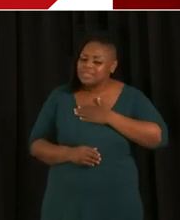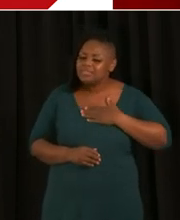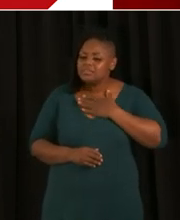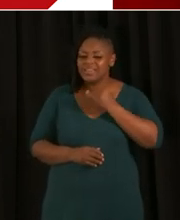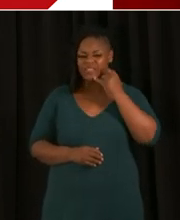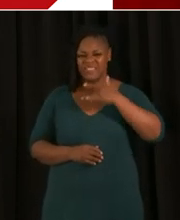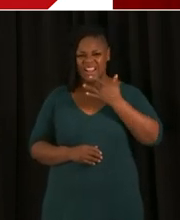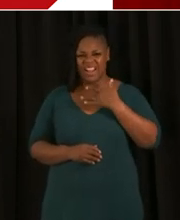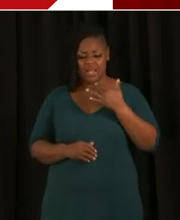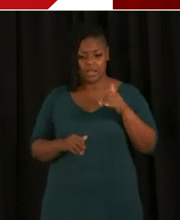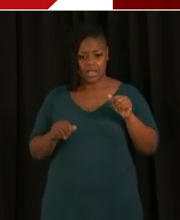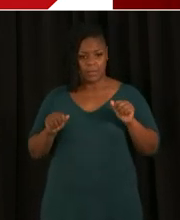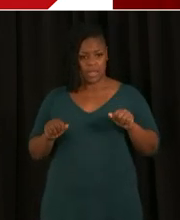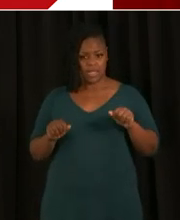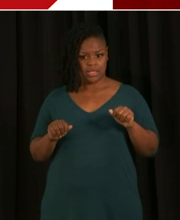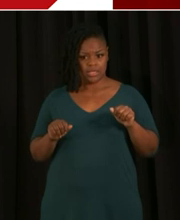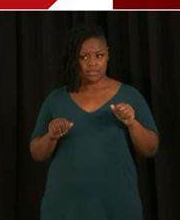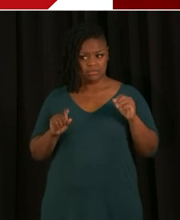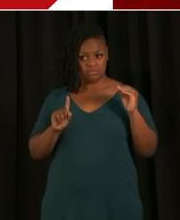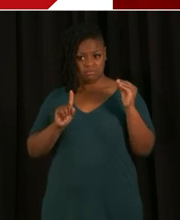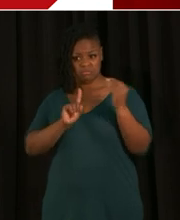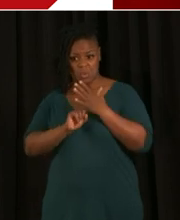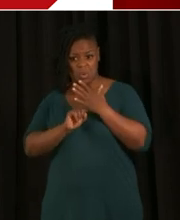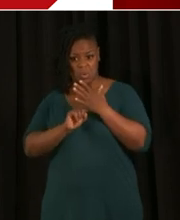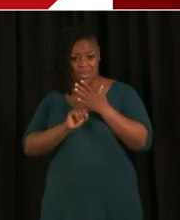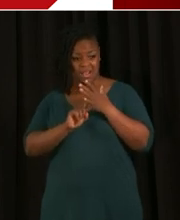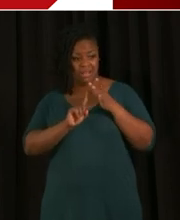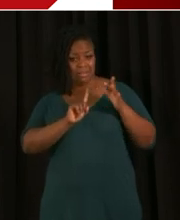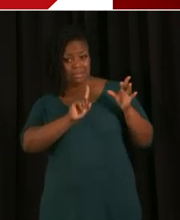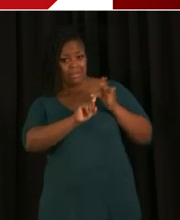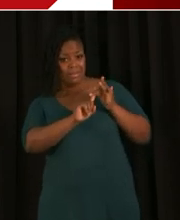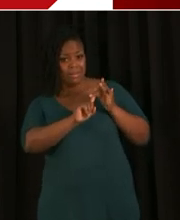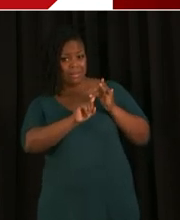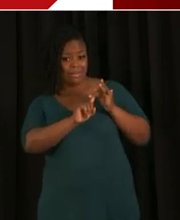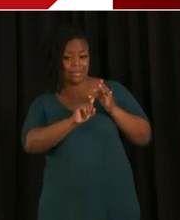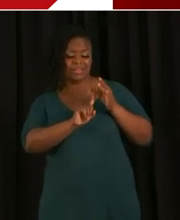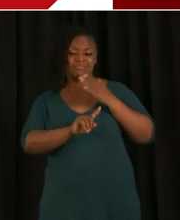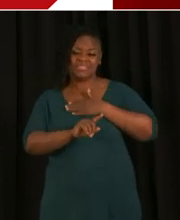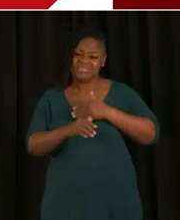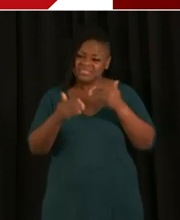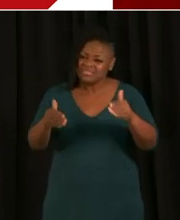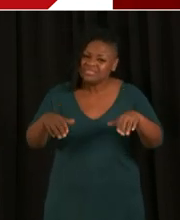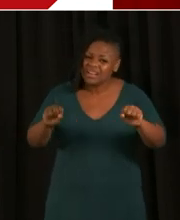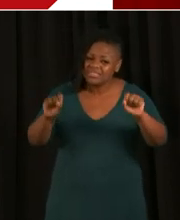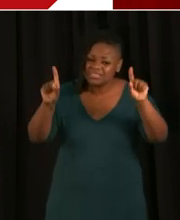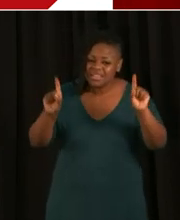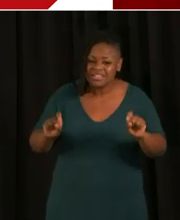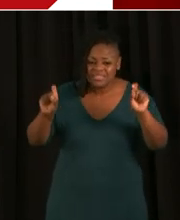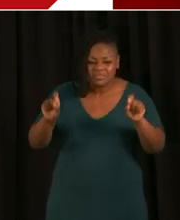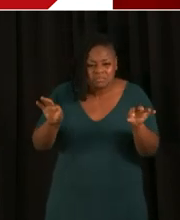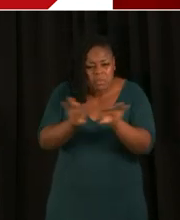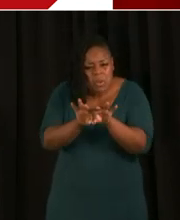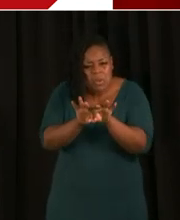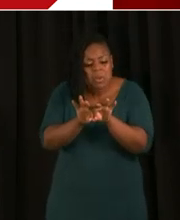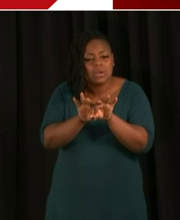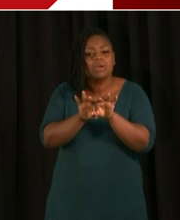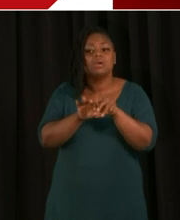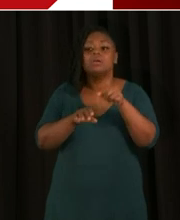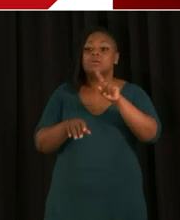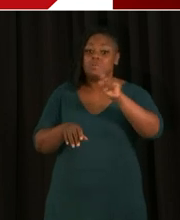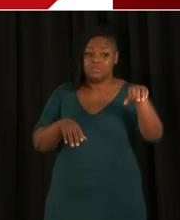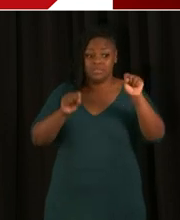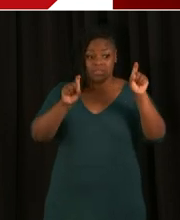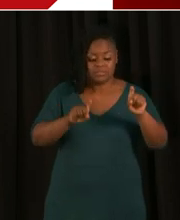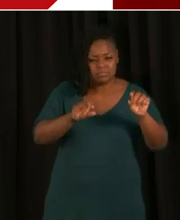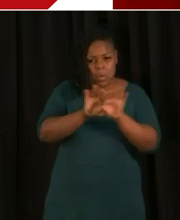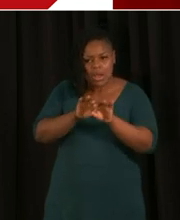the coronavirus to go get tested. Through testing, we are able to isolate those who are infected and flow the spread of